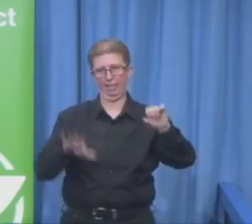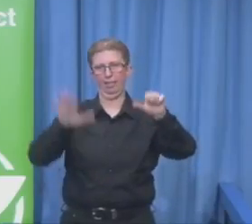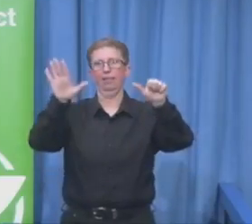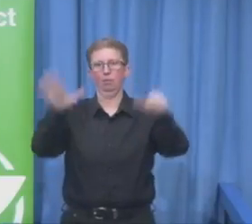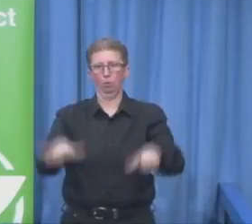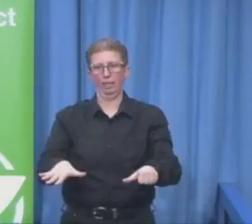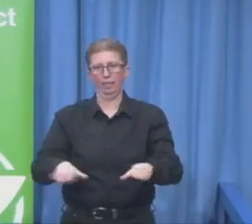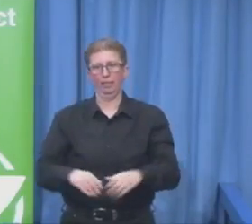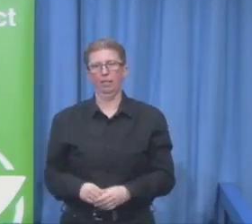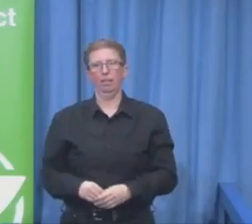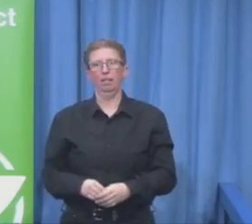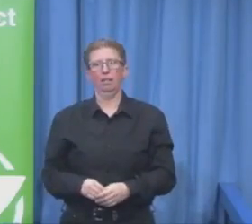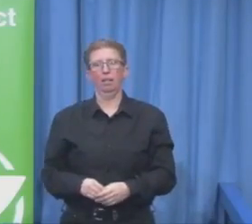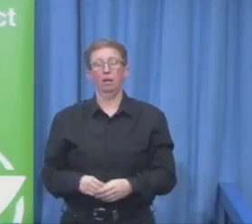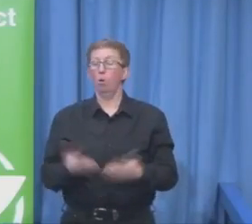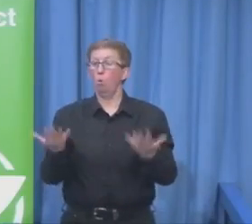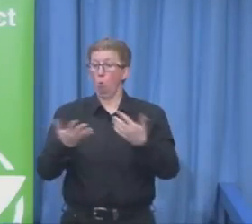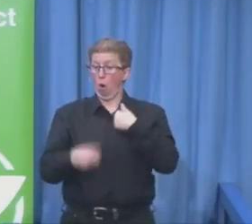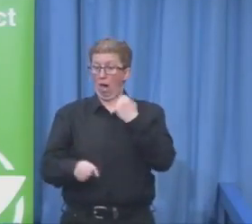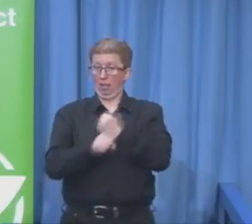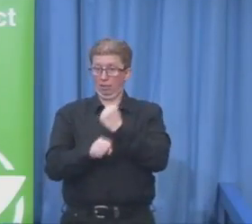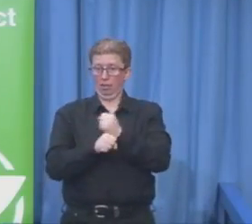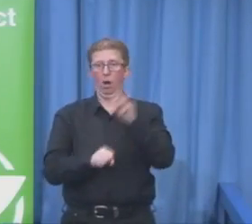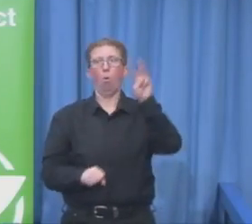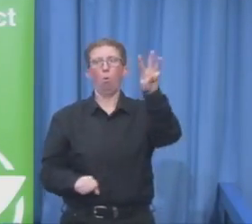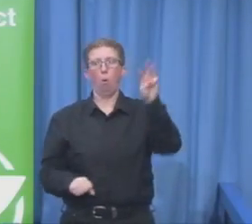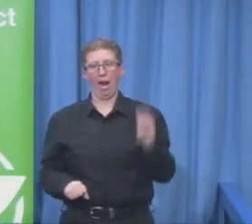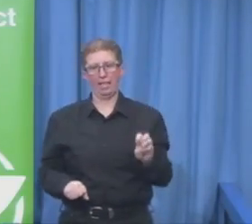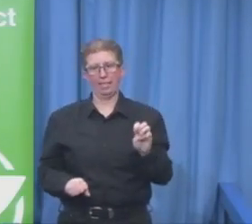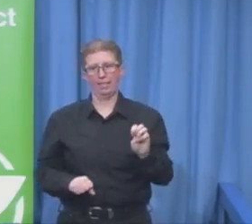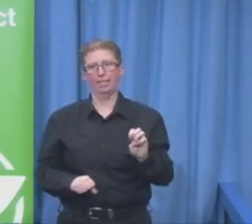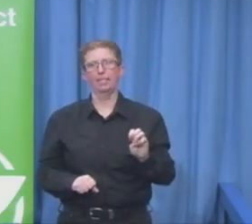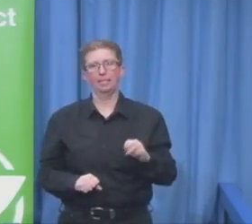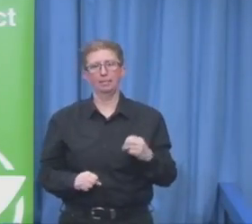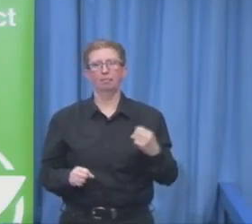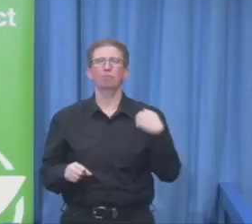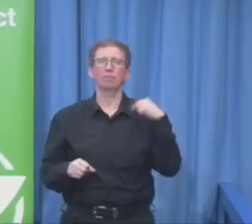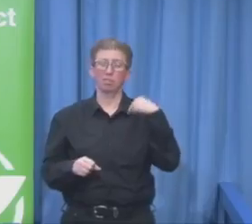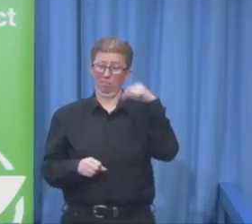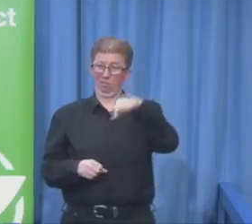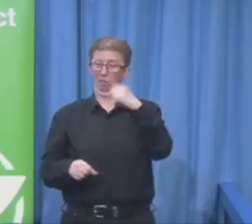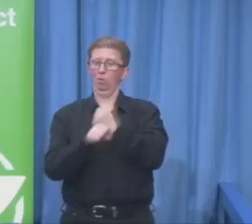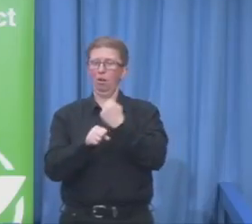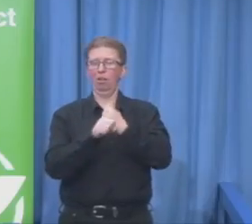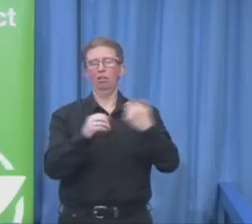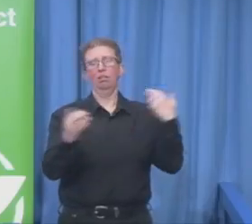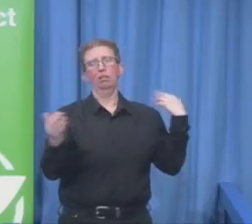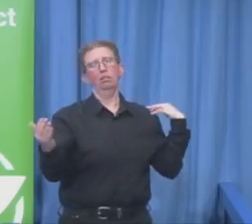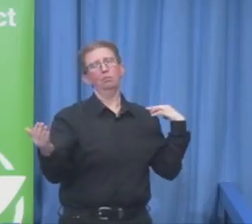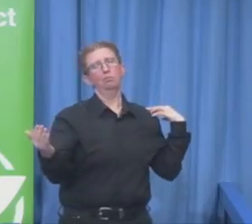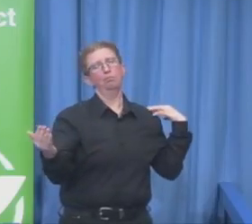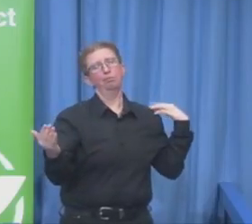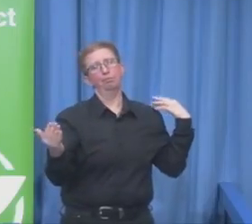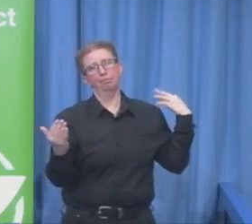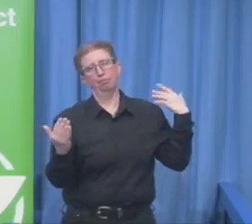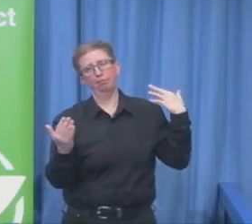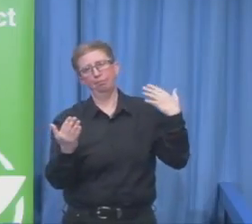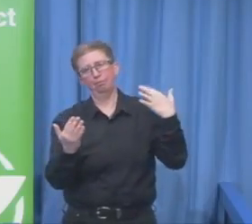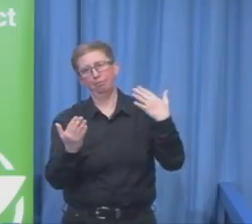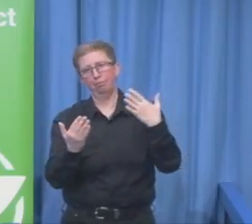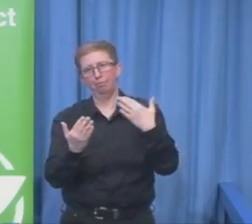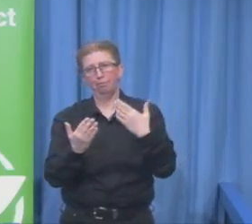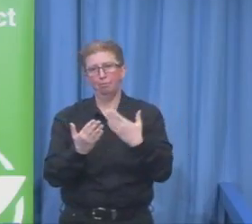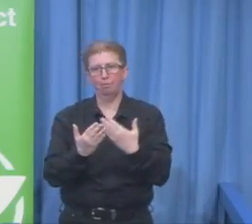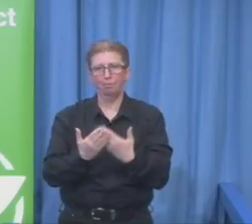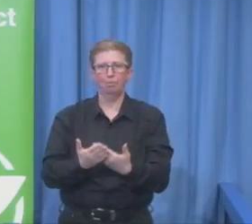field for 30 years. And in Wales, we're about to start an exciting supported employment project